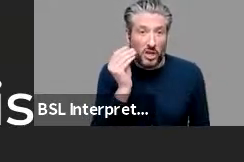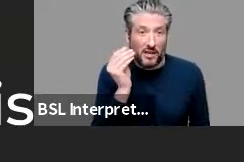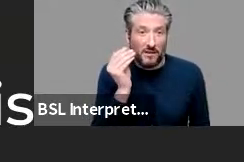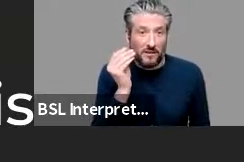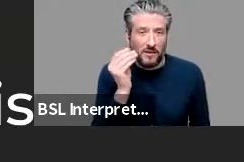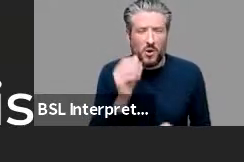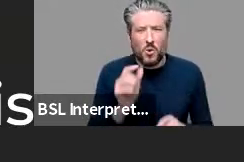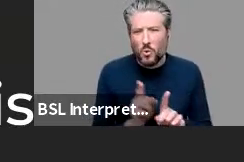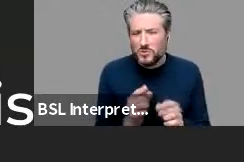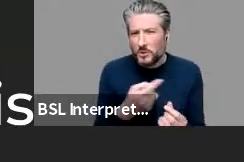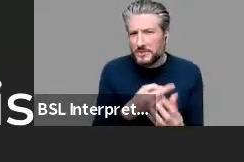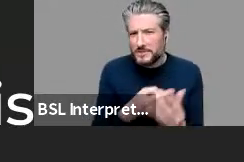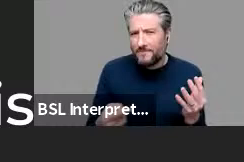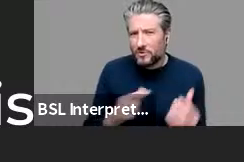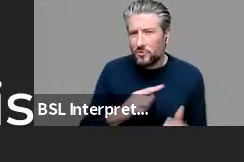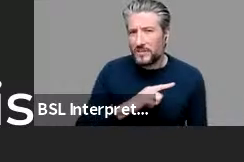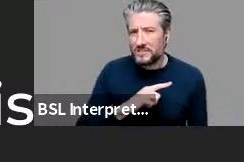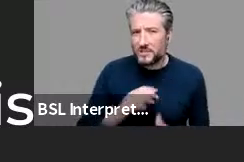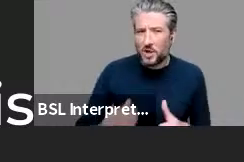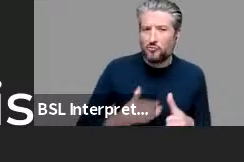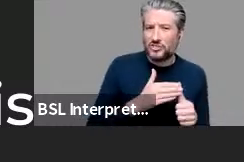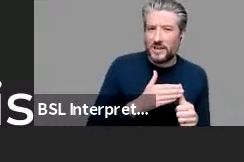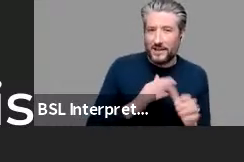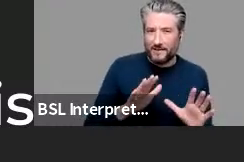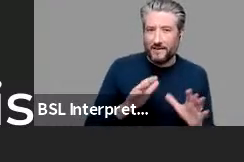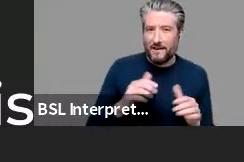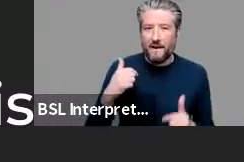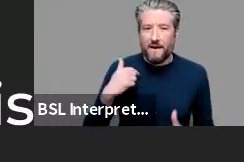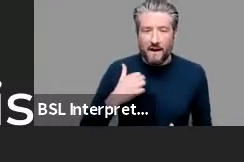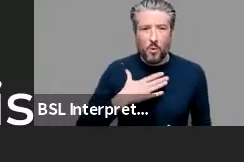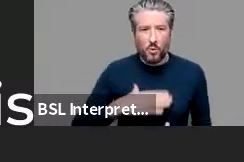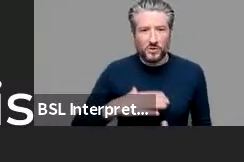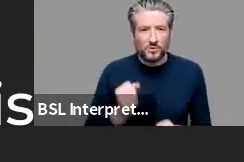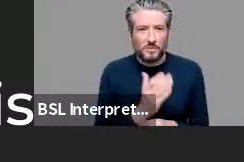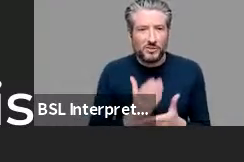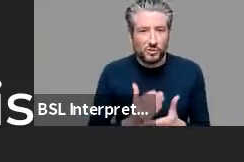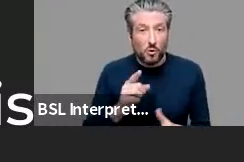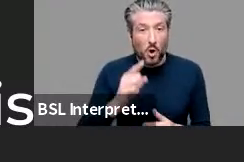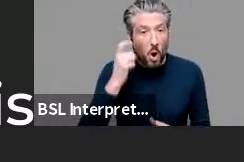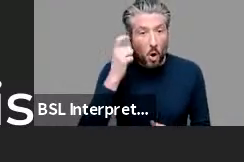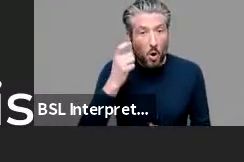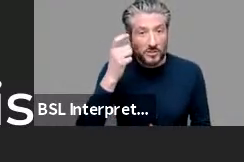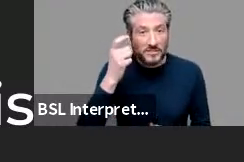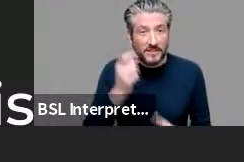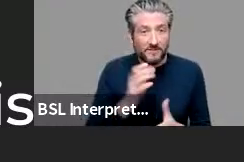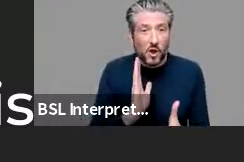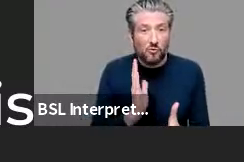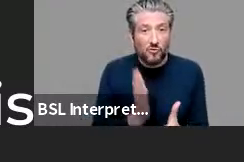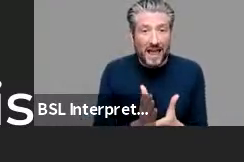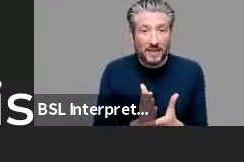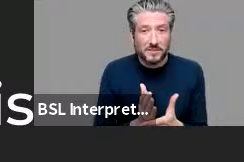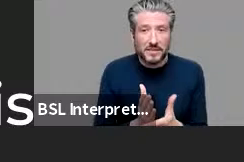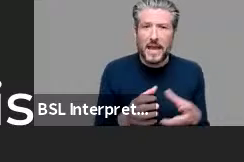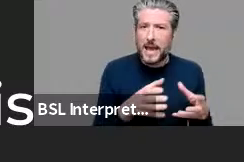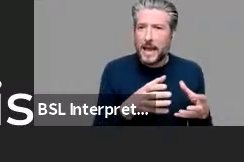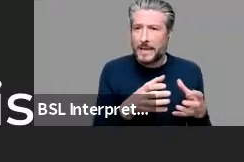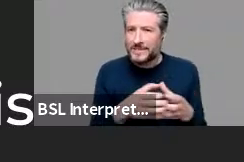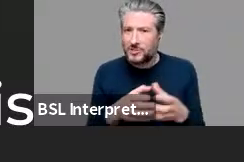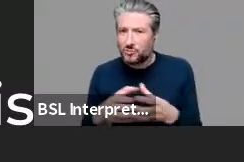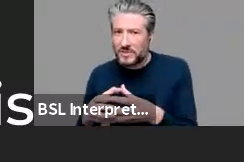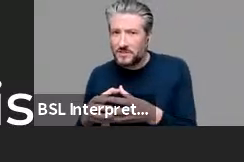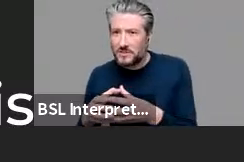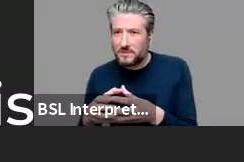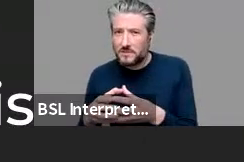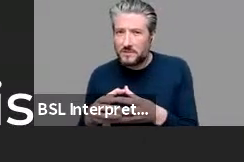a different reason i was looking for a way to ensure the cognitive reality of the categories and labels that i was working with so as a